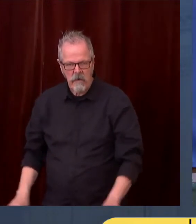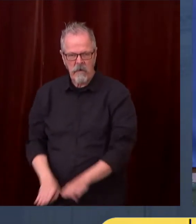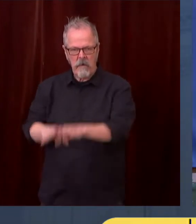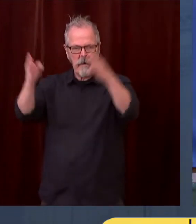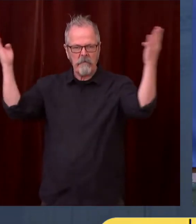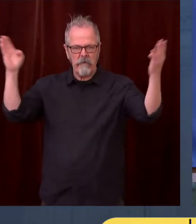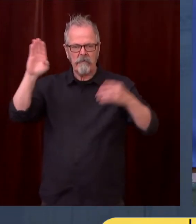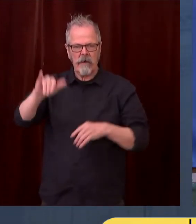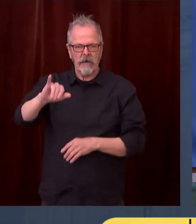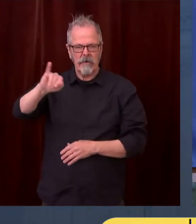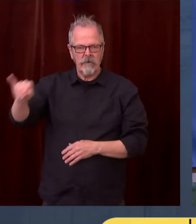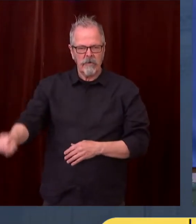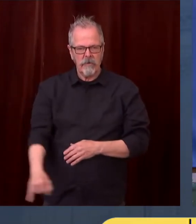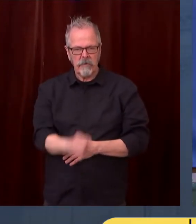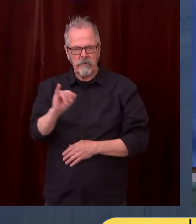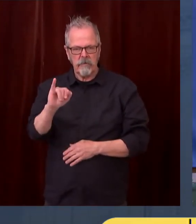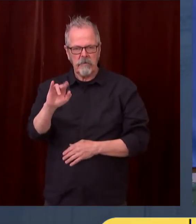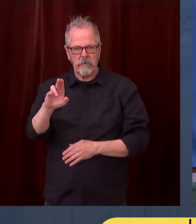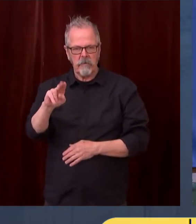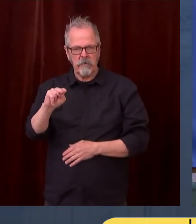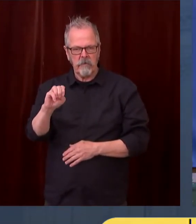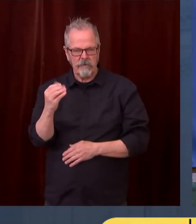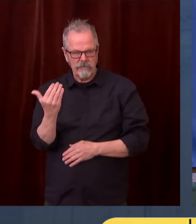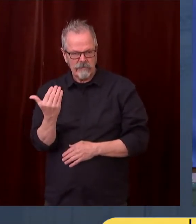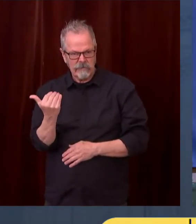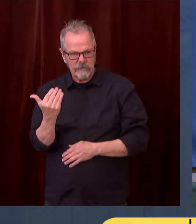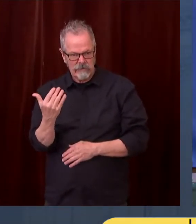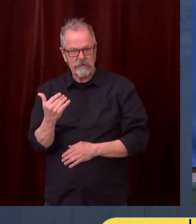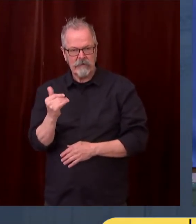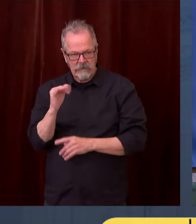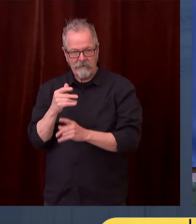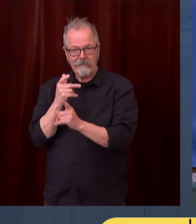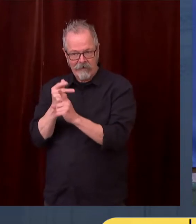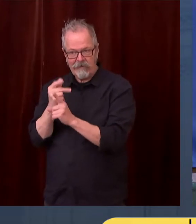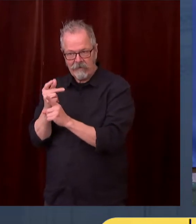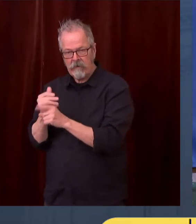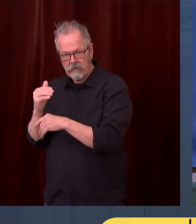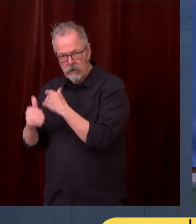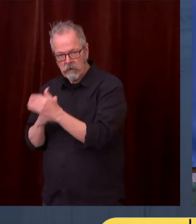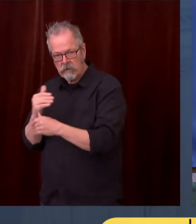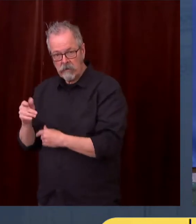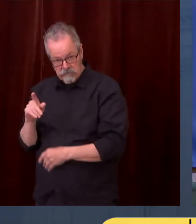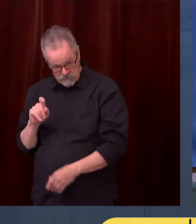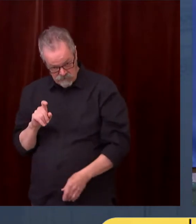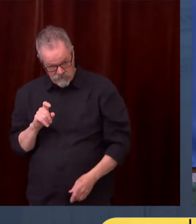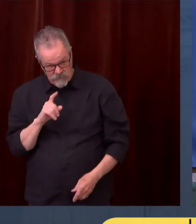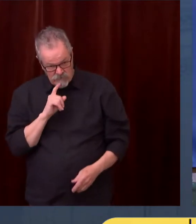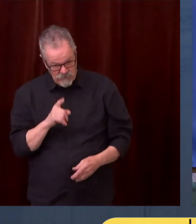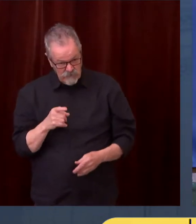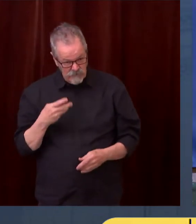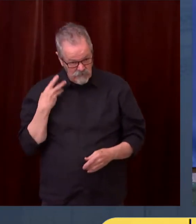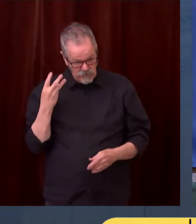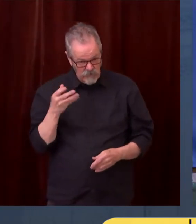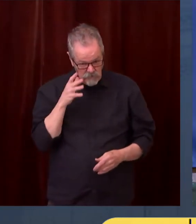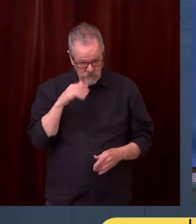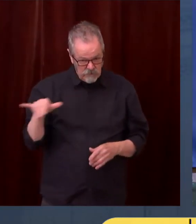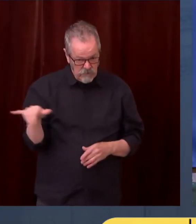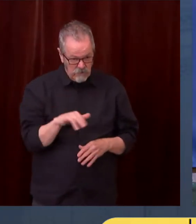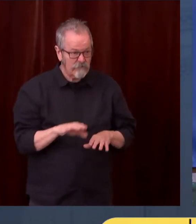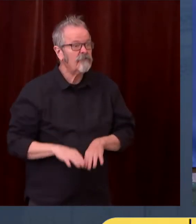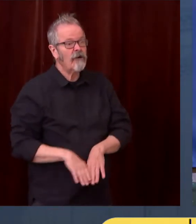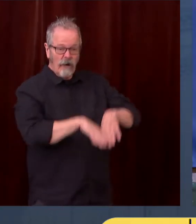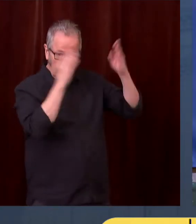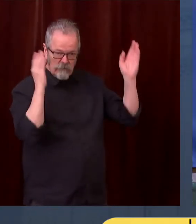trends hold. Is there a specific similar timeline you've all been considering for a full reopening? And in the meantime, with several